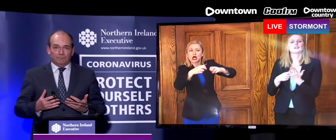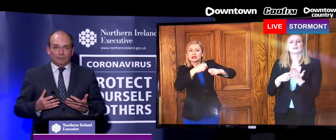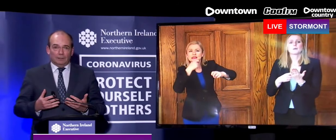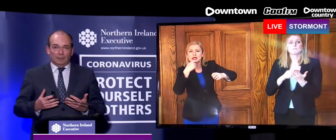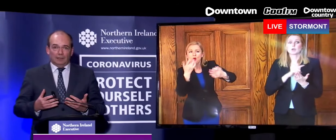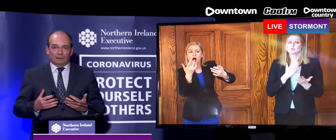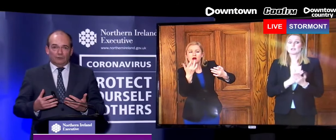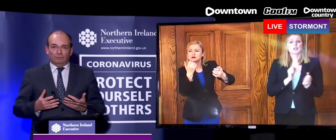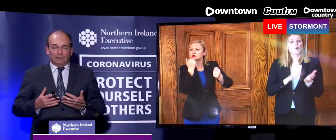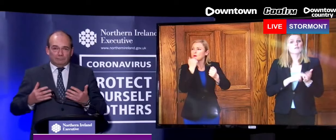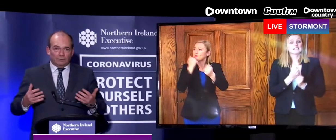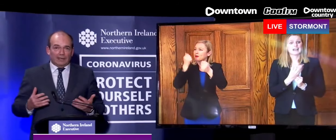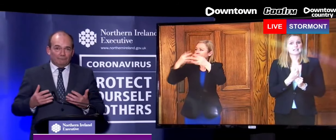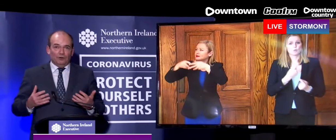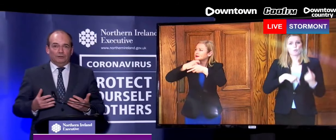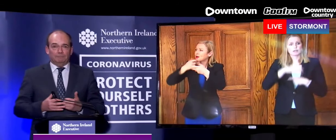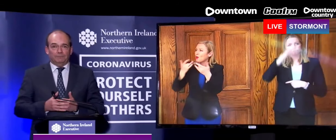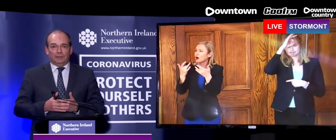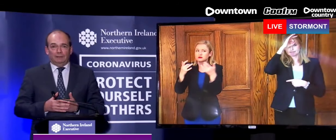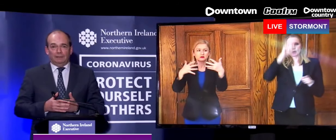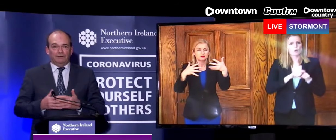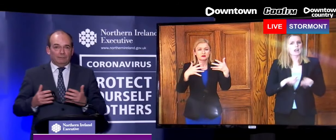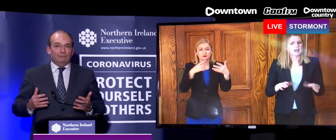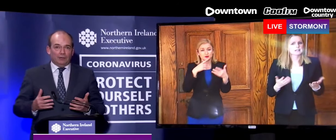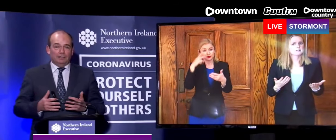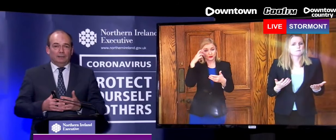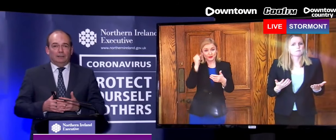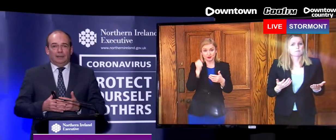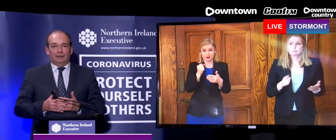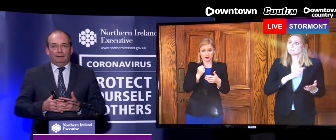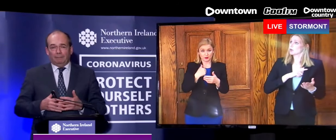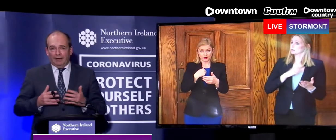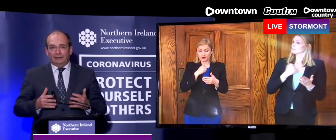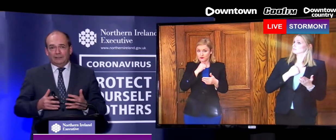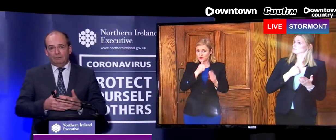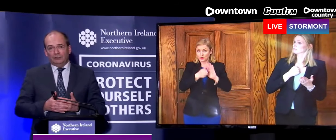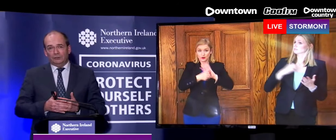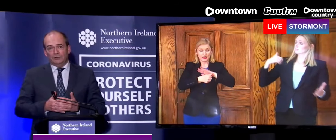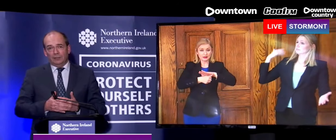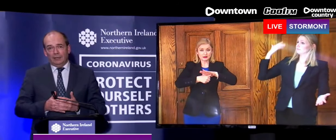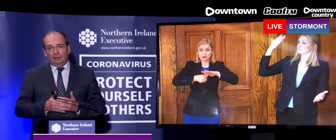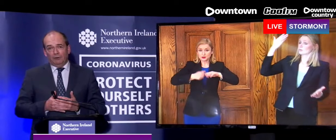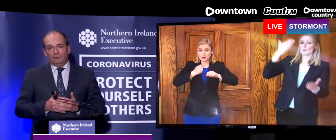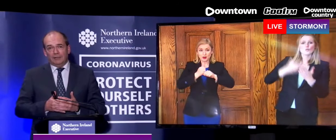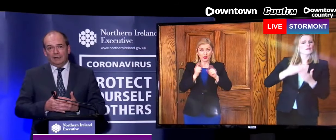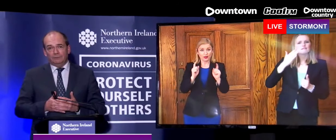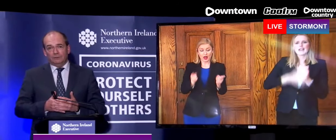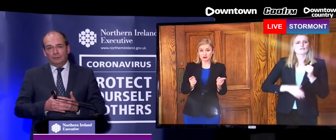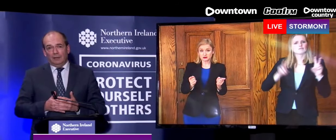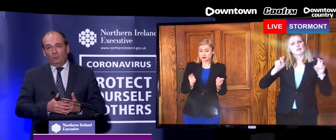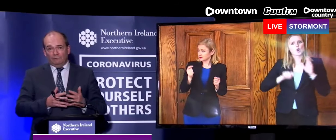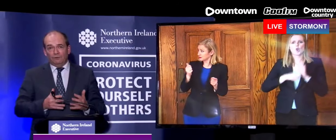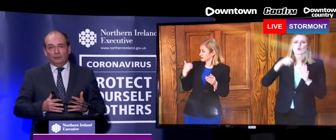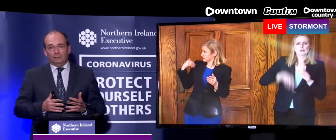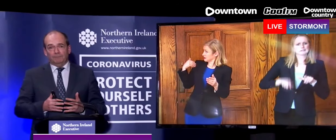here. You know, we have not in living memory applied these measures in modern times.